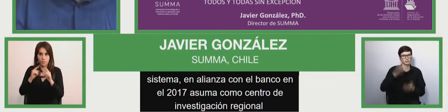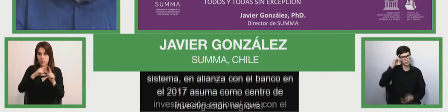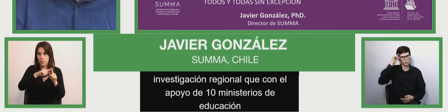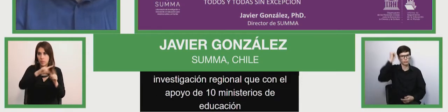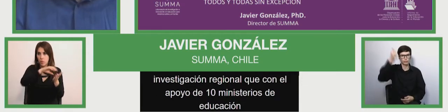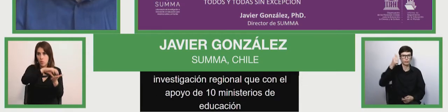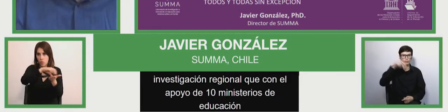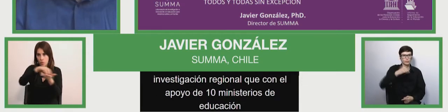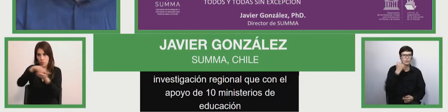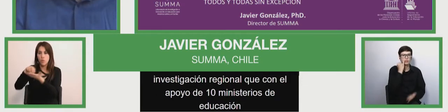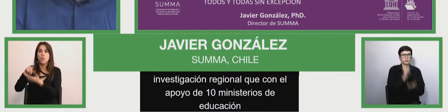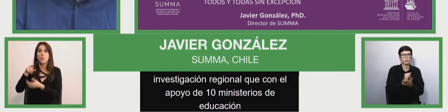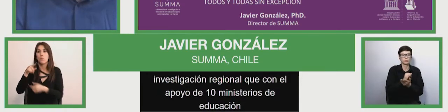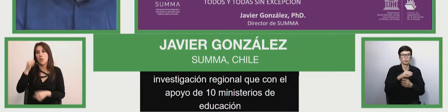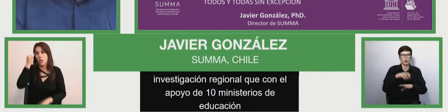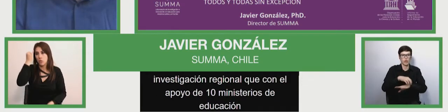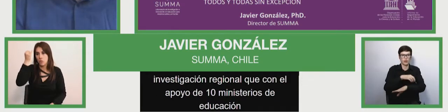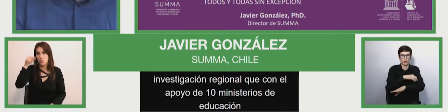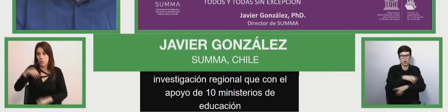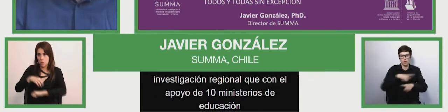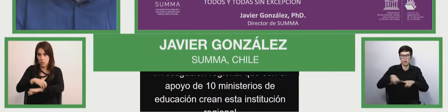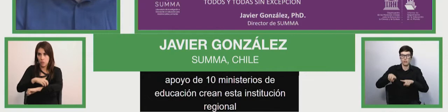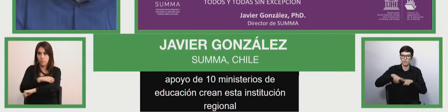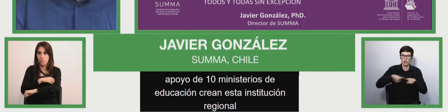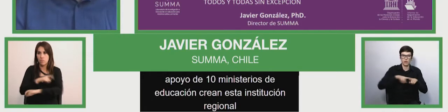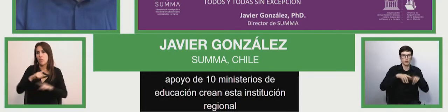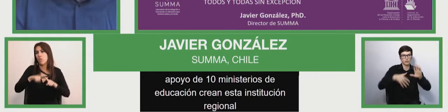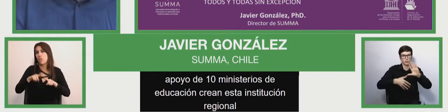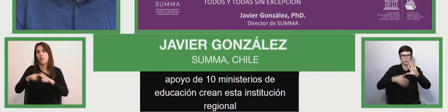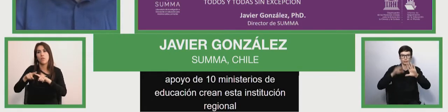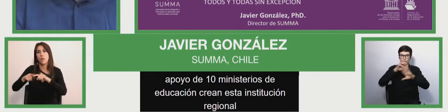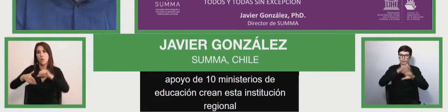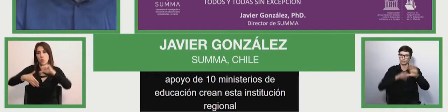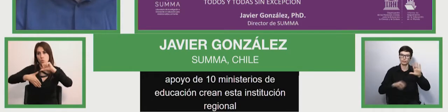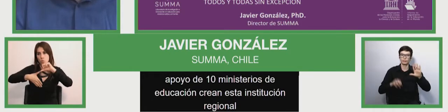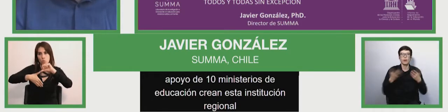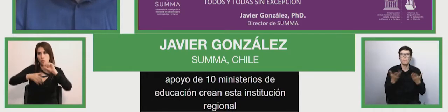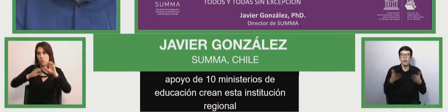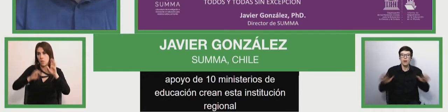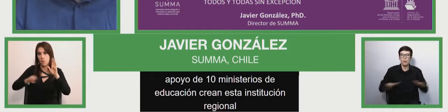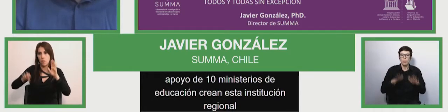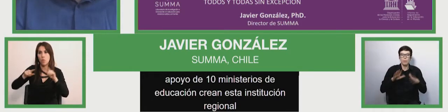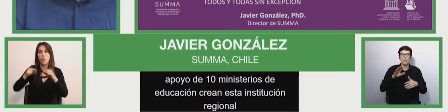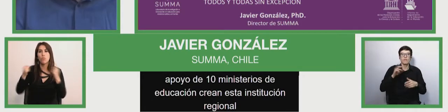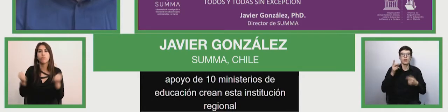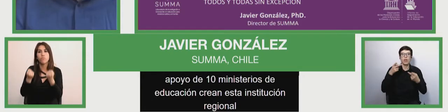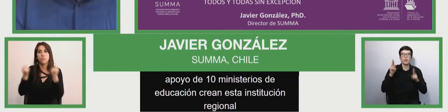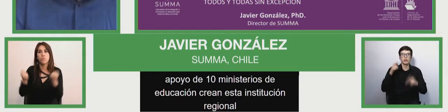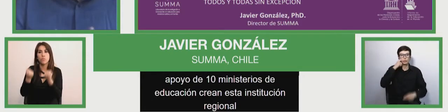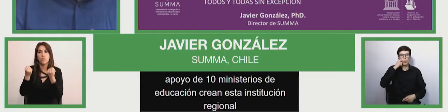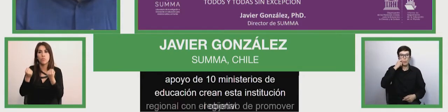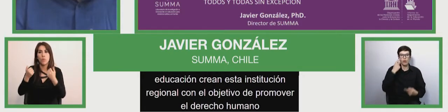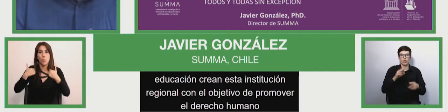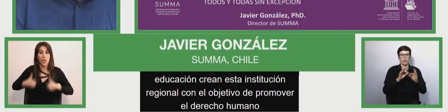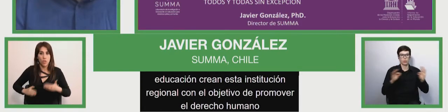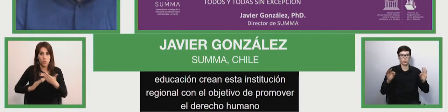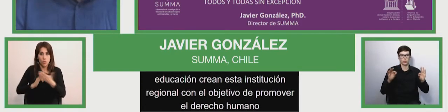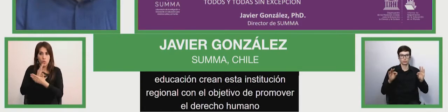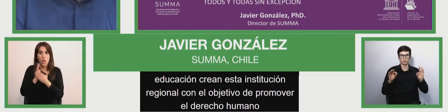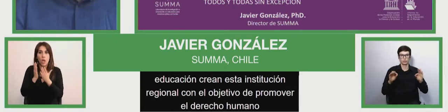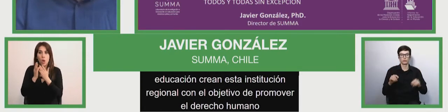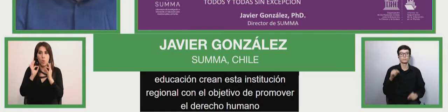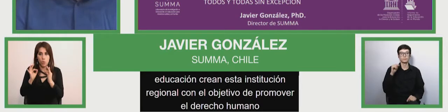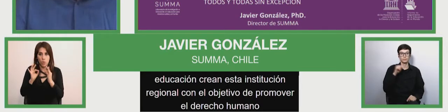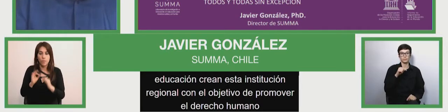to promote the human right to education. We do this from 2016